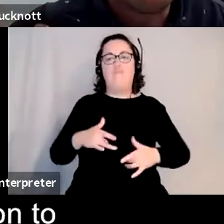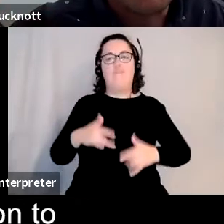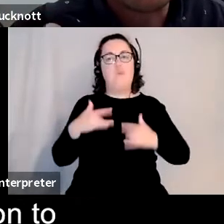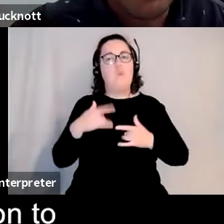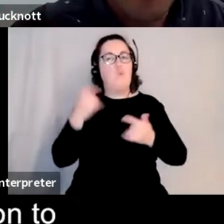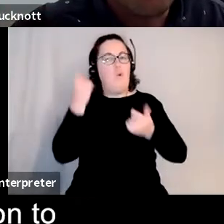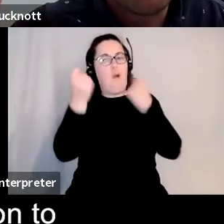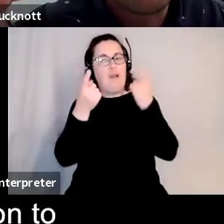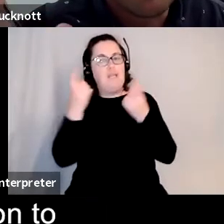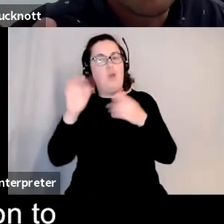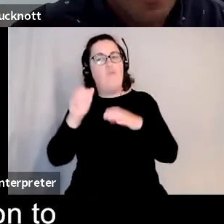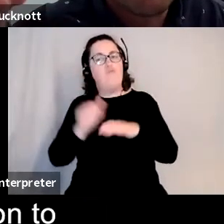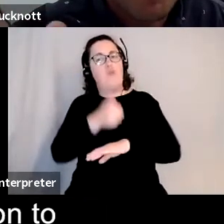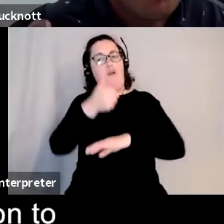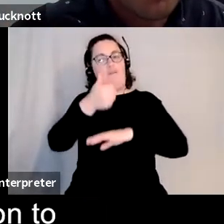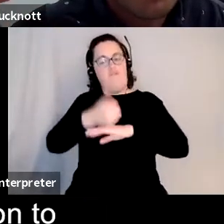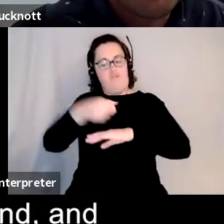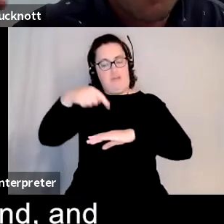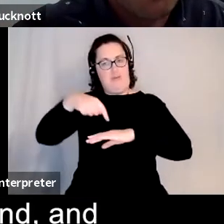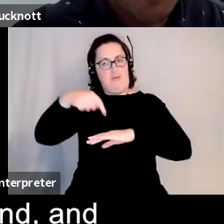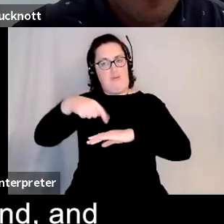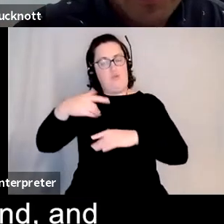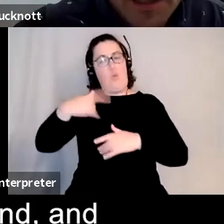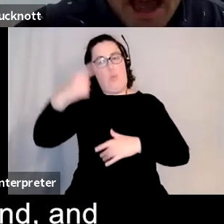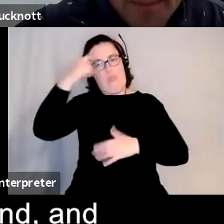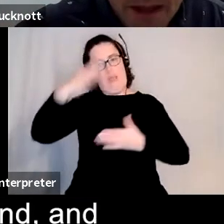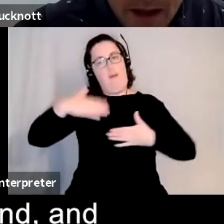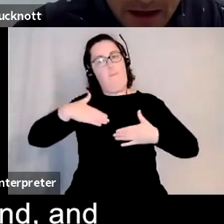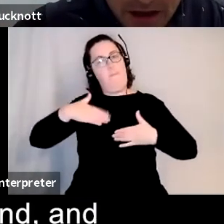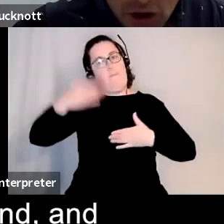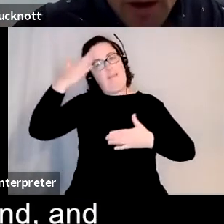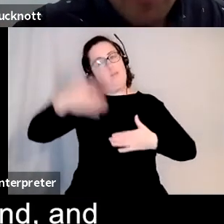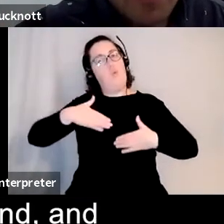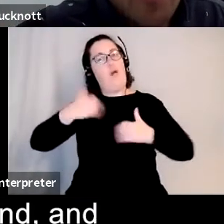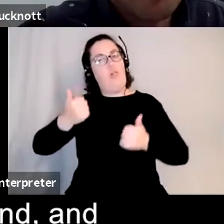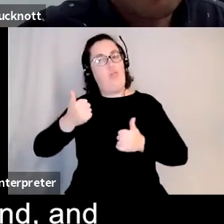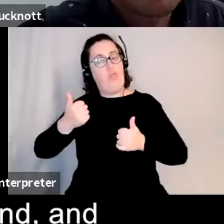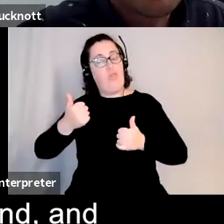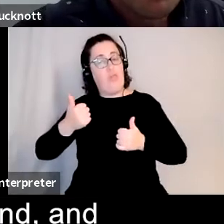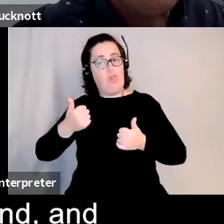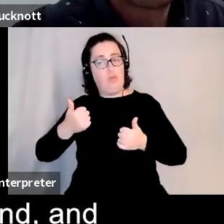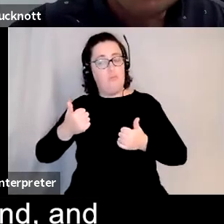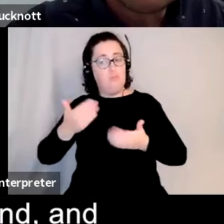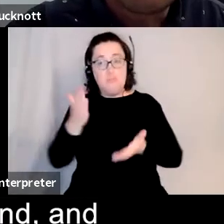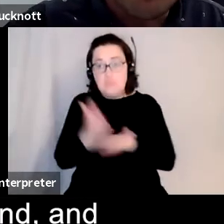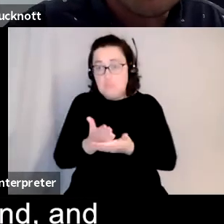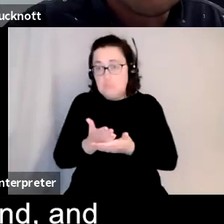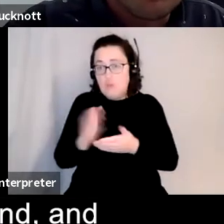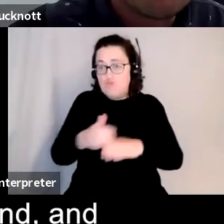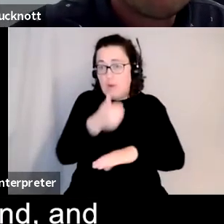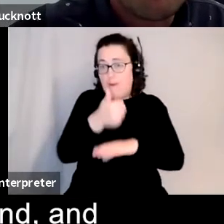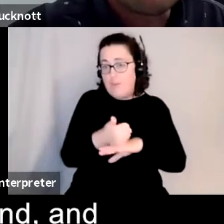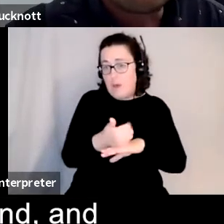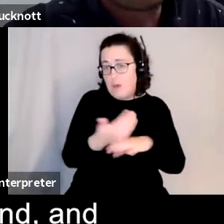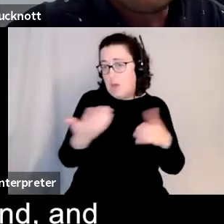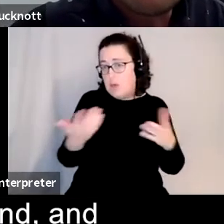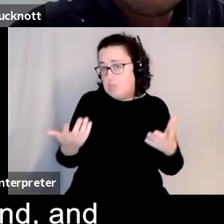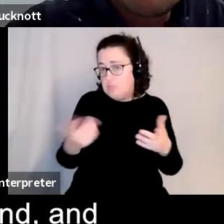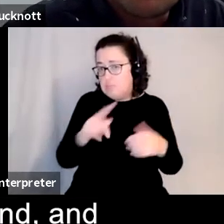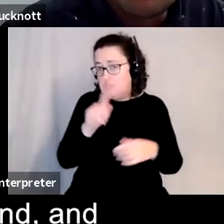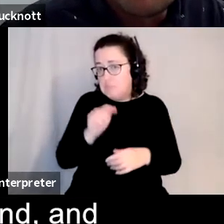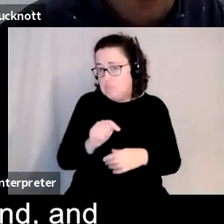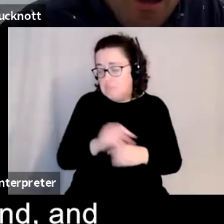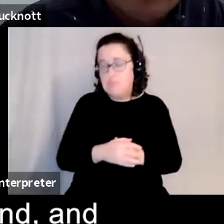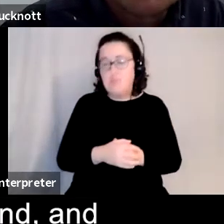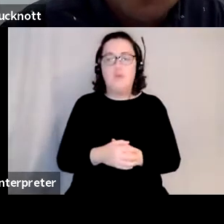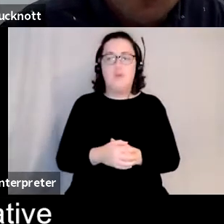relation to mental health and and how we might think if that worked um and do we recover and and potentially on on on what you think